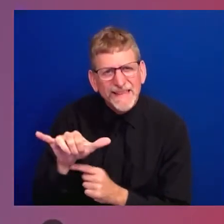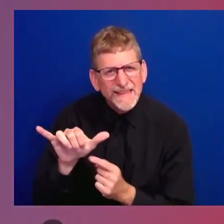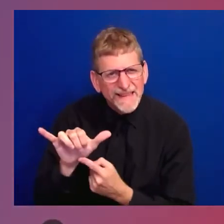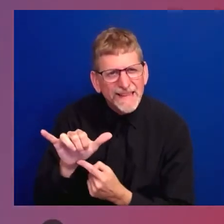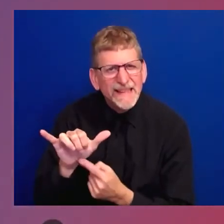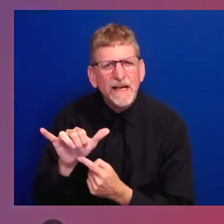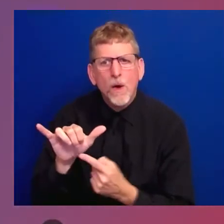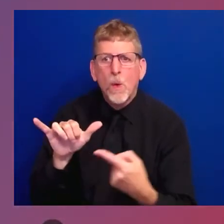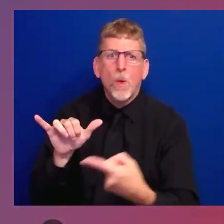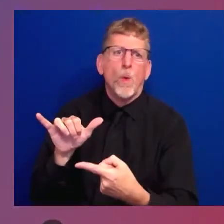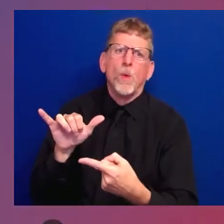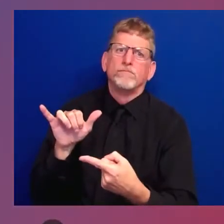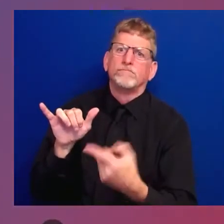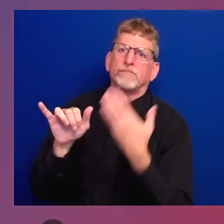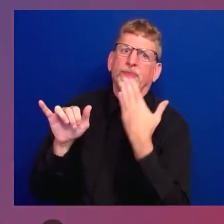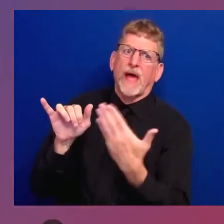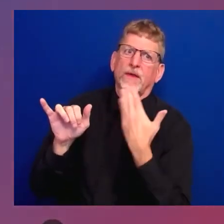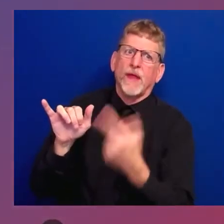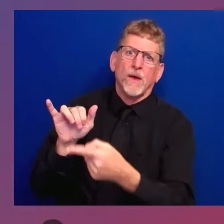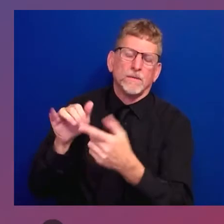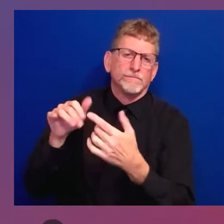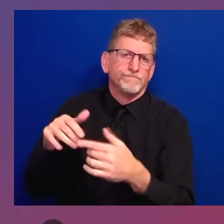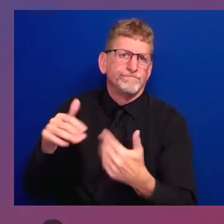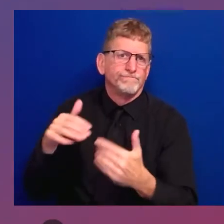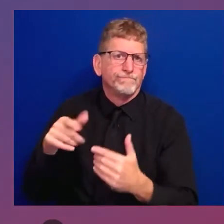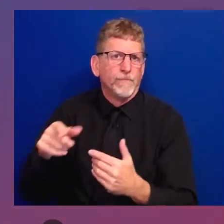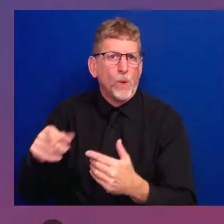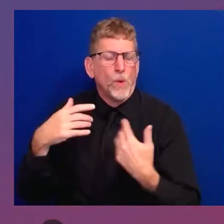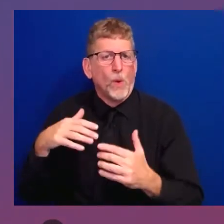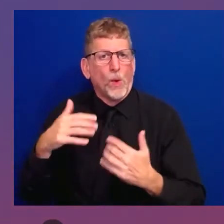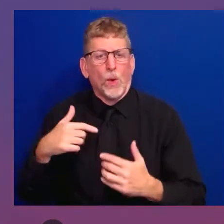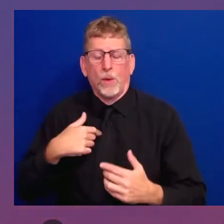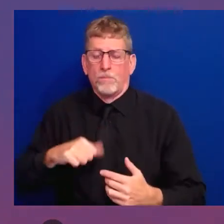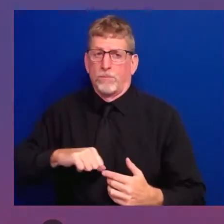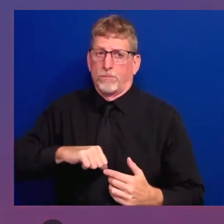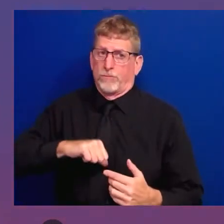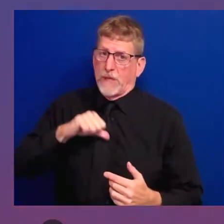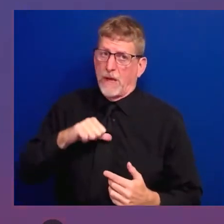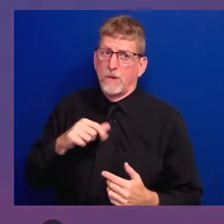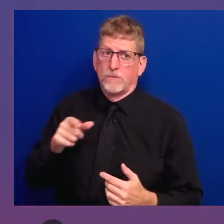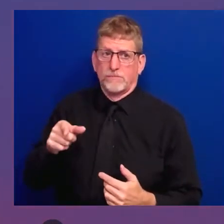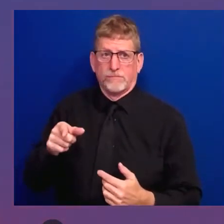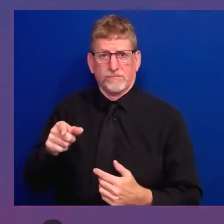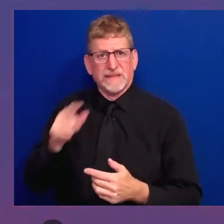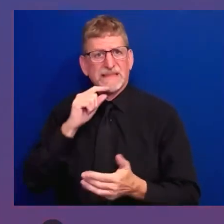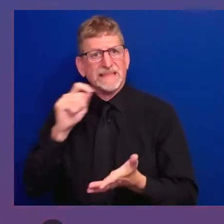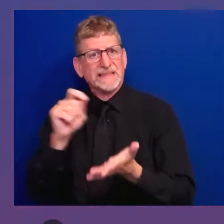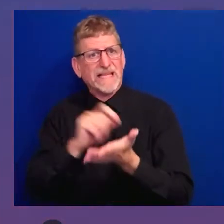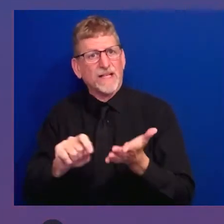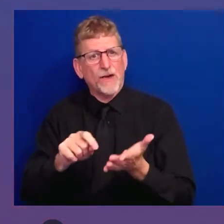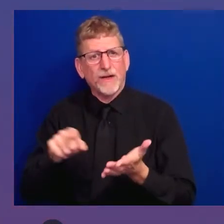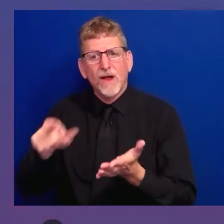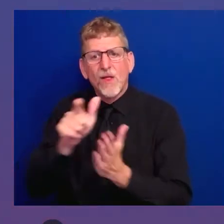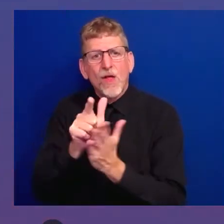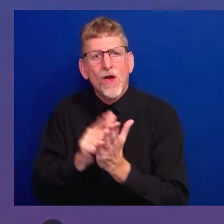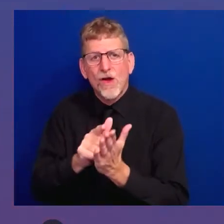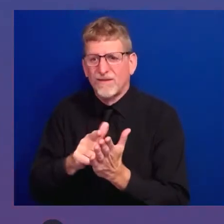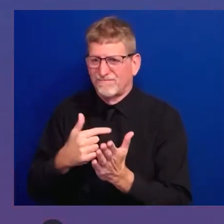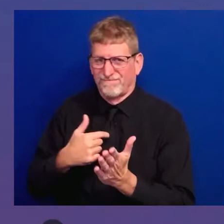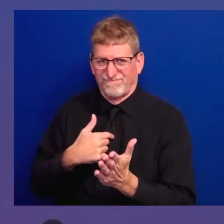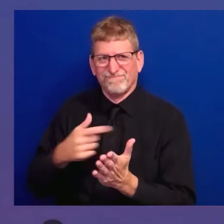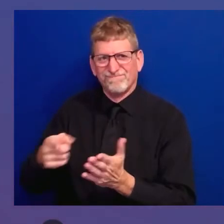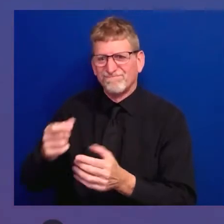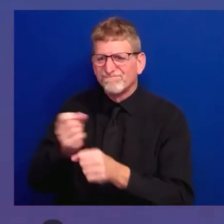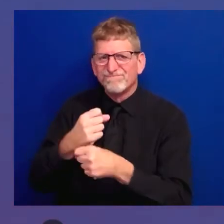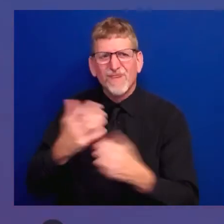want to let them know how proud I am to sign in law the bill to create a national monument to Medal of Honor winners and recipients and the